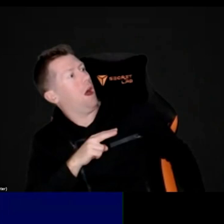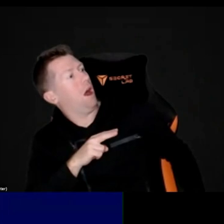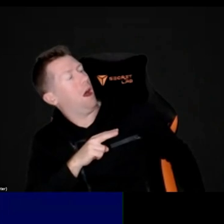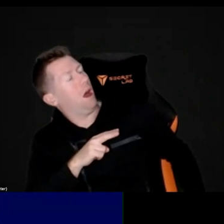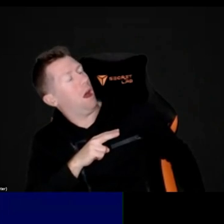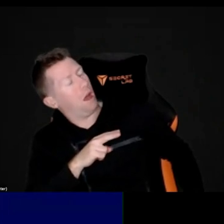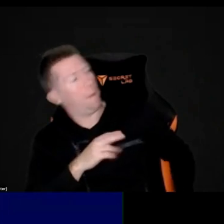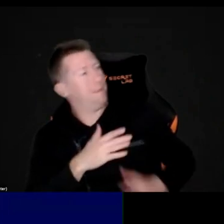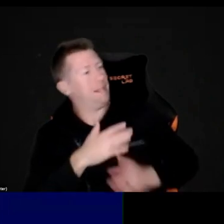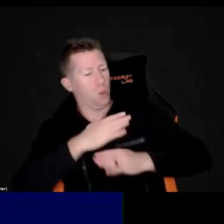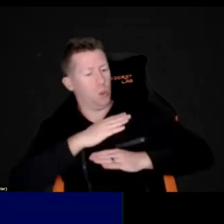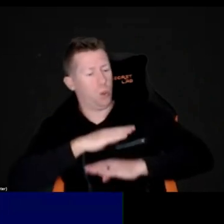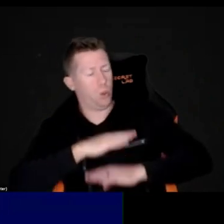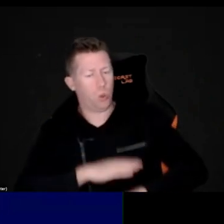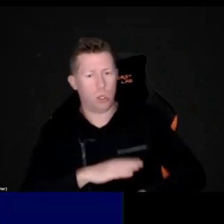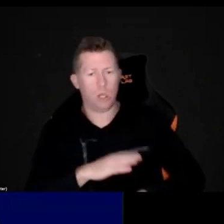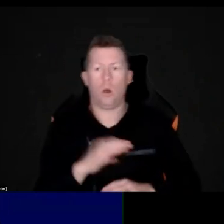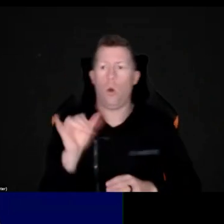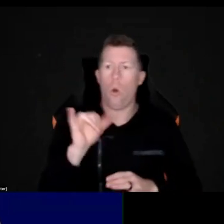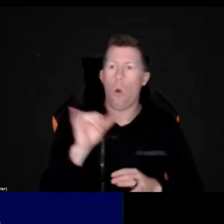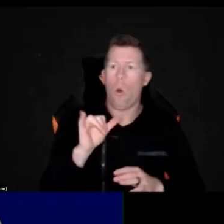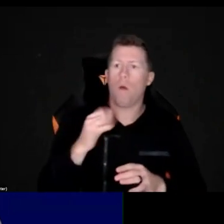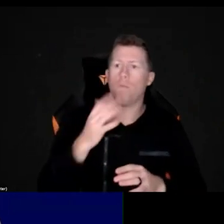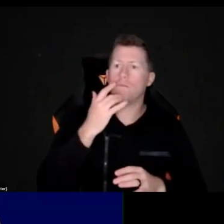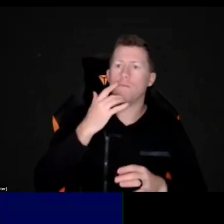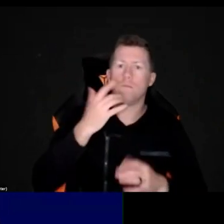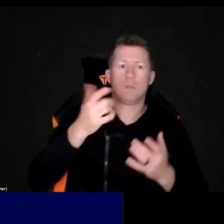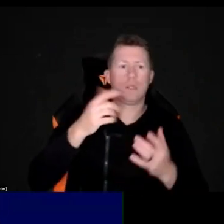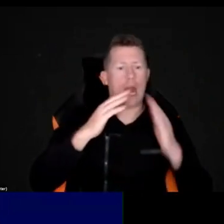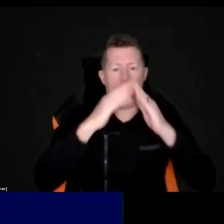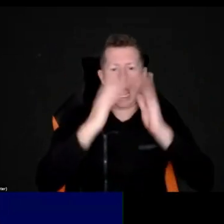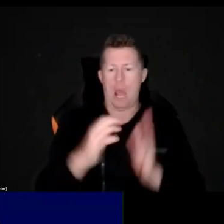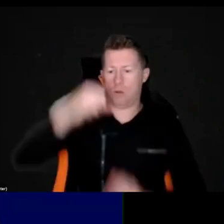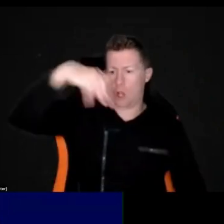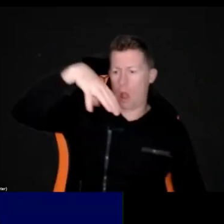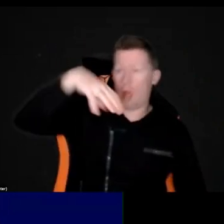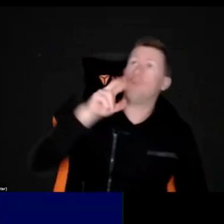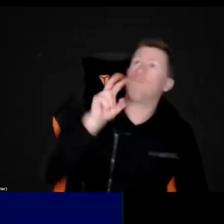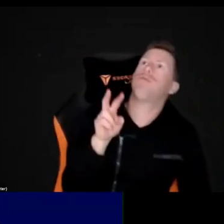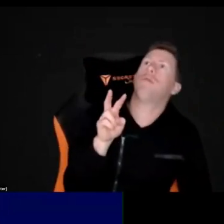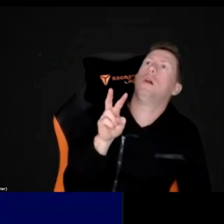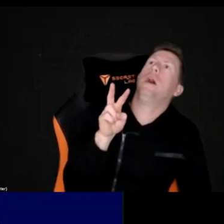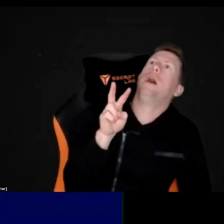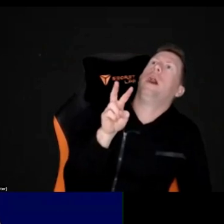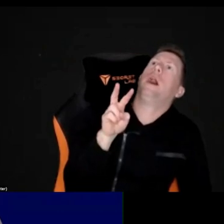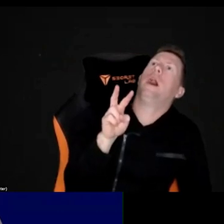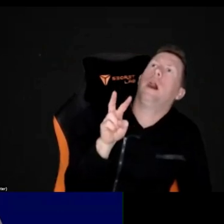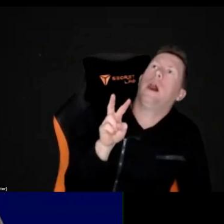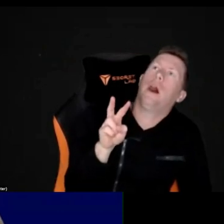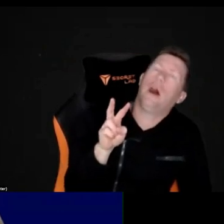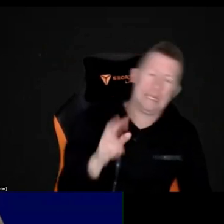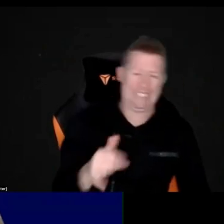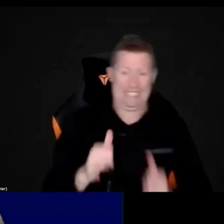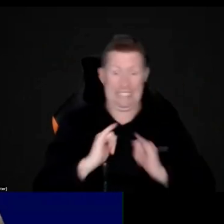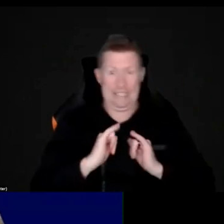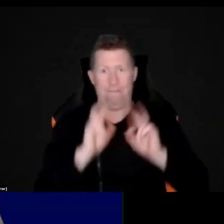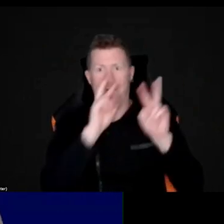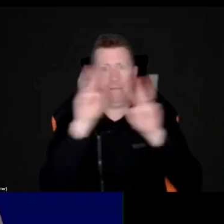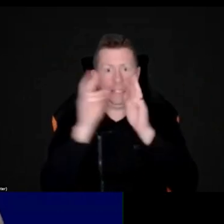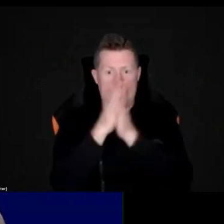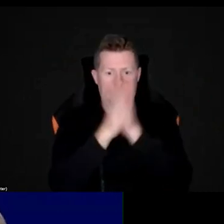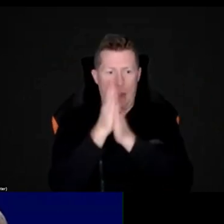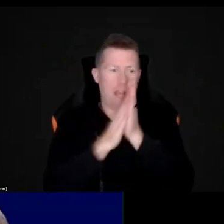easy. It's a very easy processing stream that still allows the vision to be stimulated.